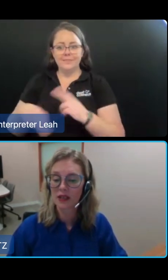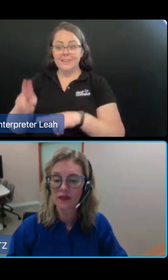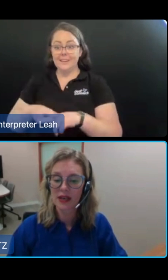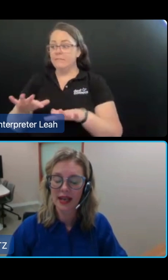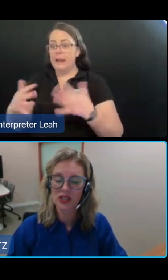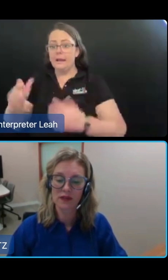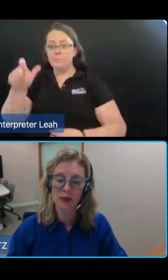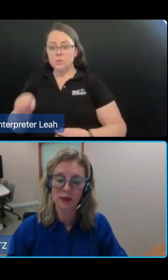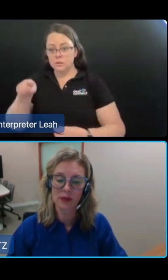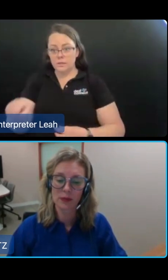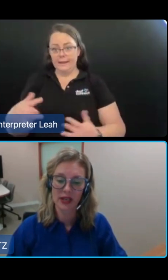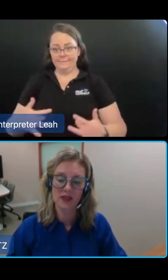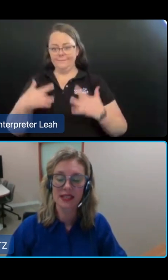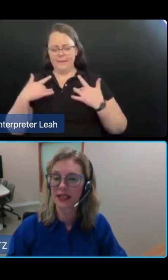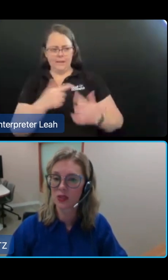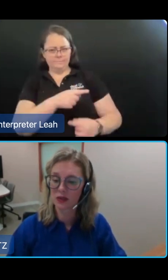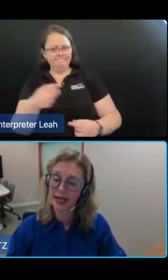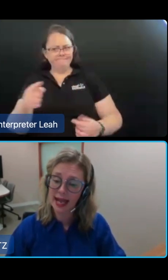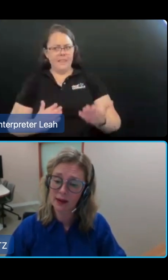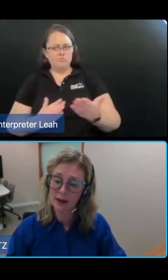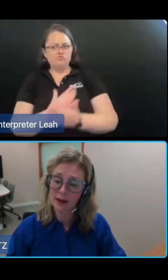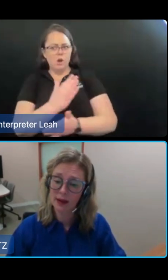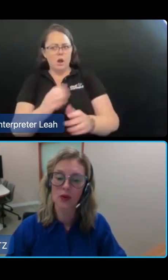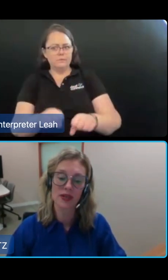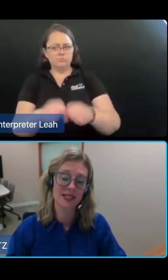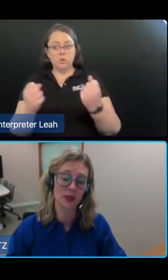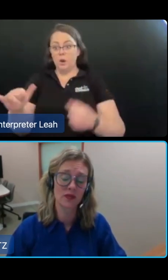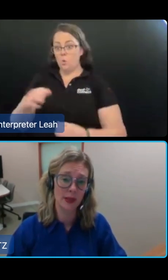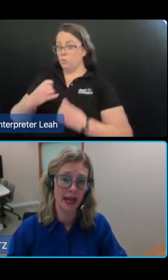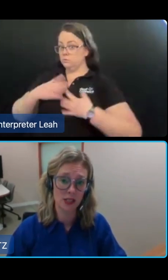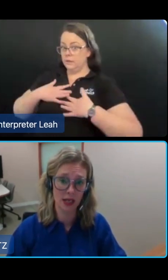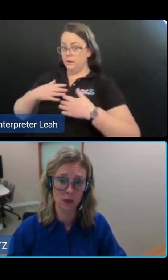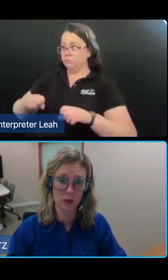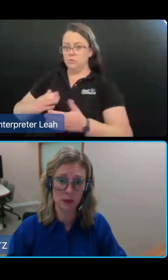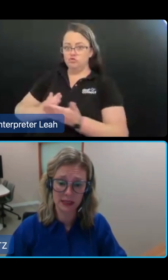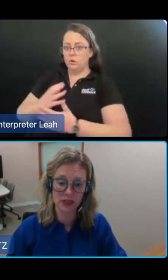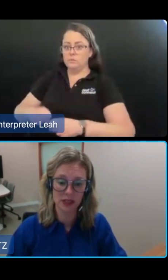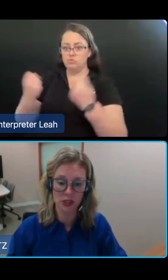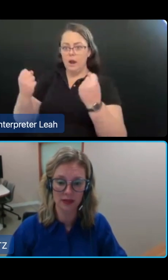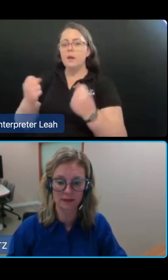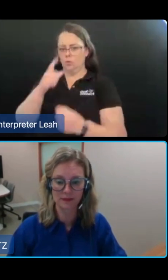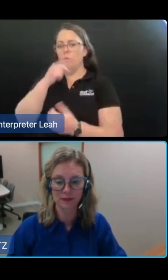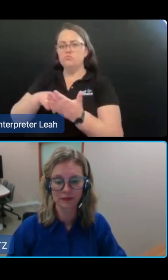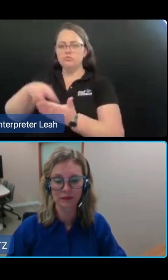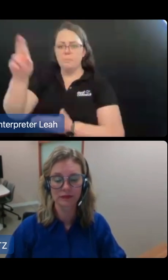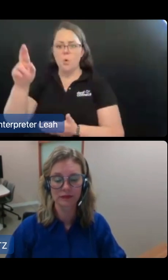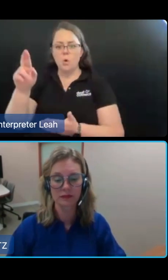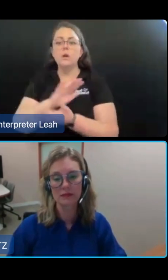Depending on the nature of the breach, this can lead to an agreed outcome or a response from the HK Quality and Safety Commission.